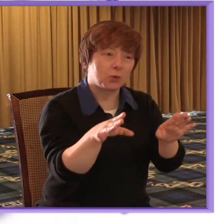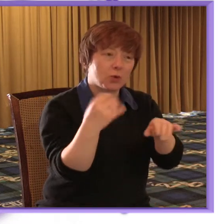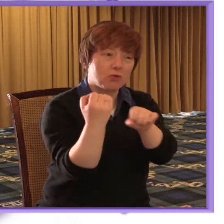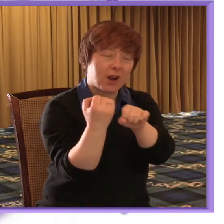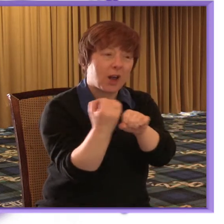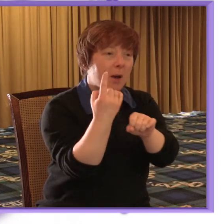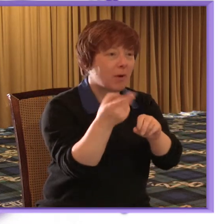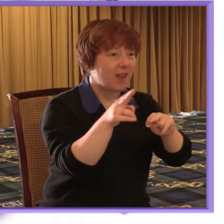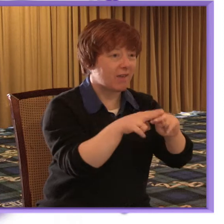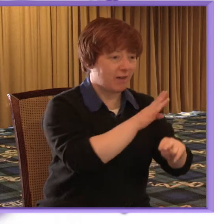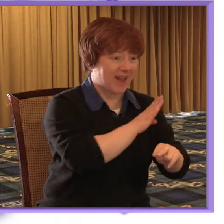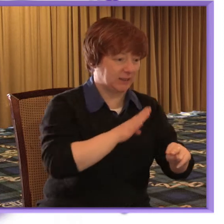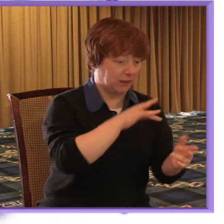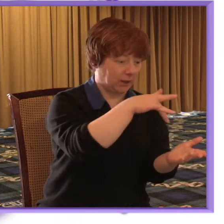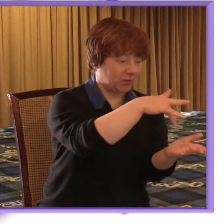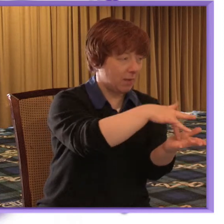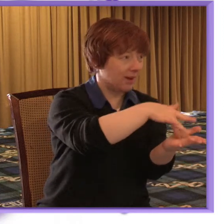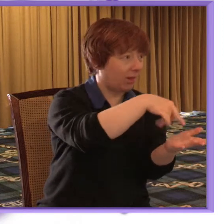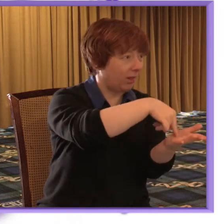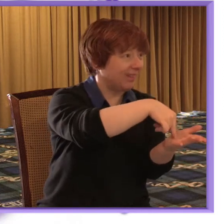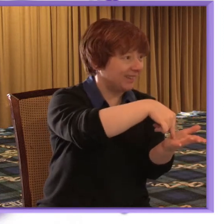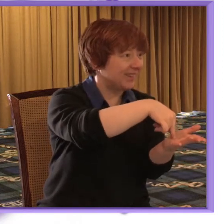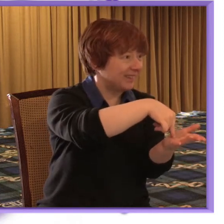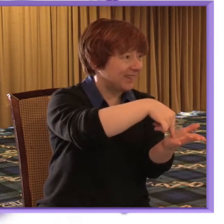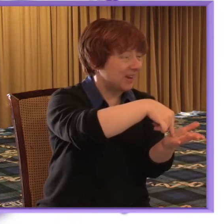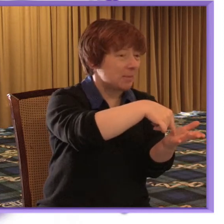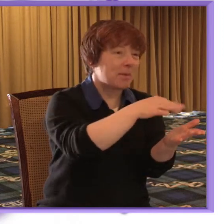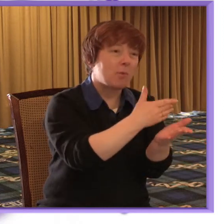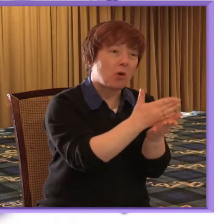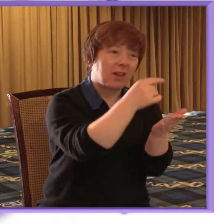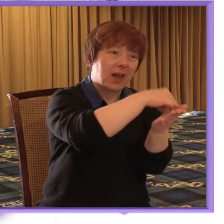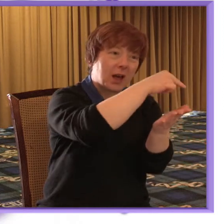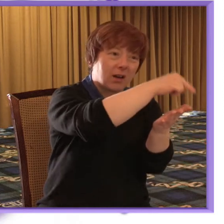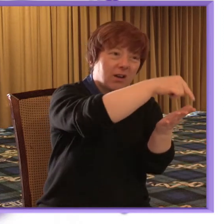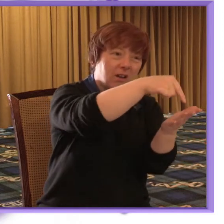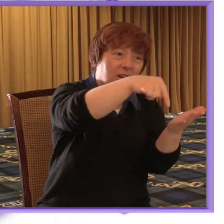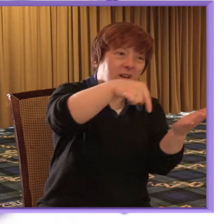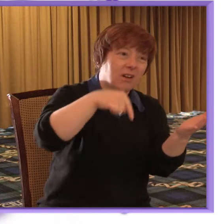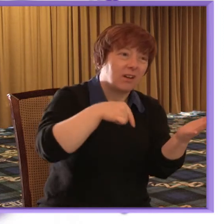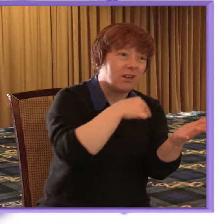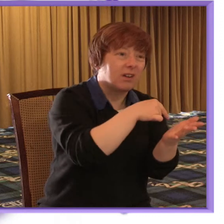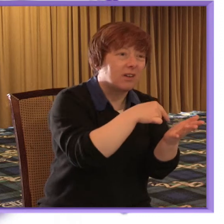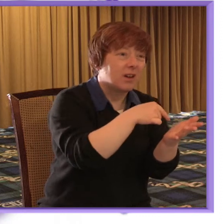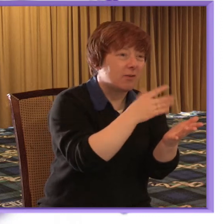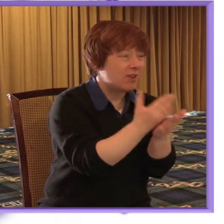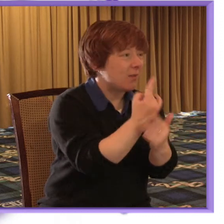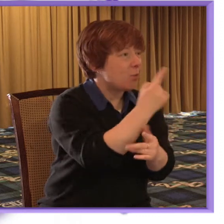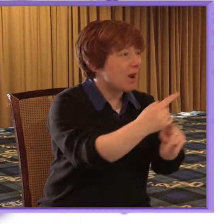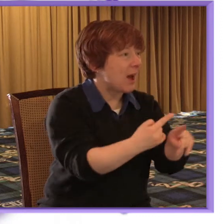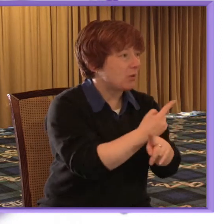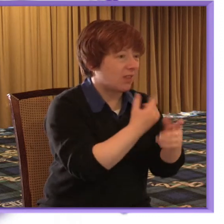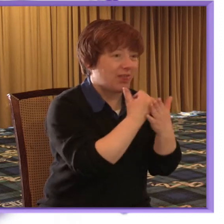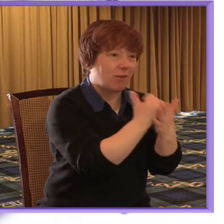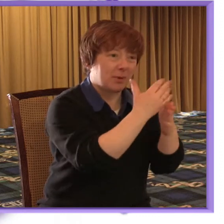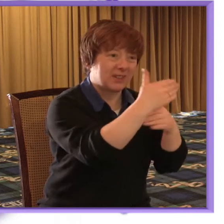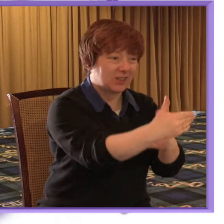we might be able to populate some of those areas in a clearer way than than you would just see in in an ARS therapeutic session but